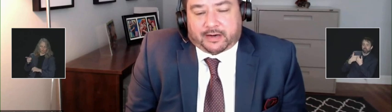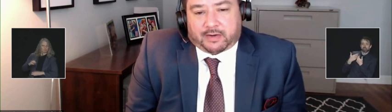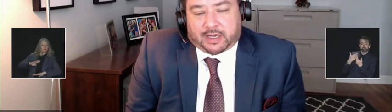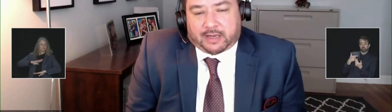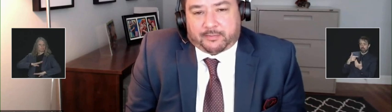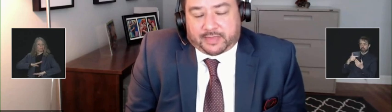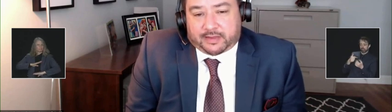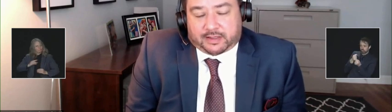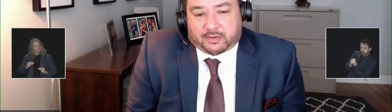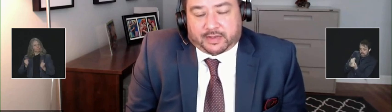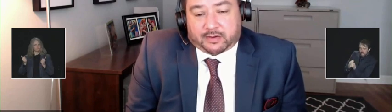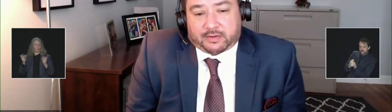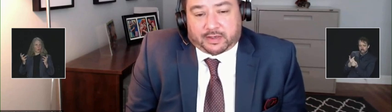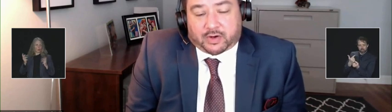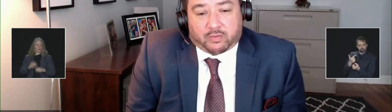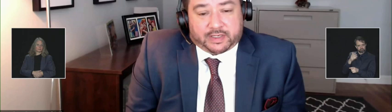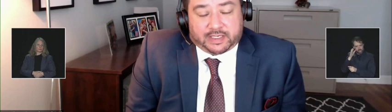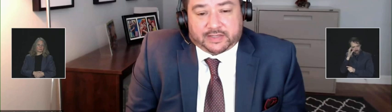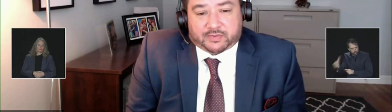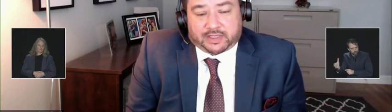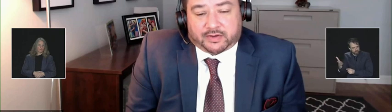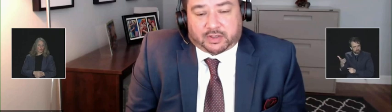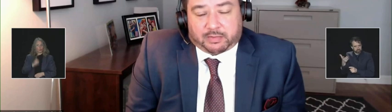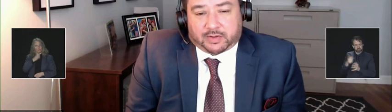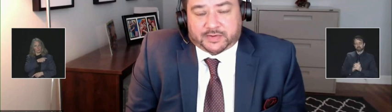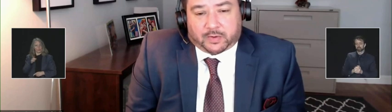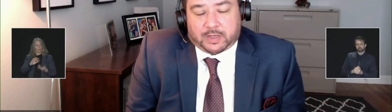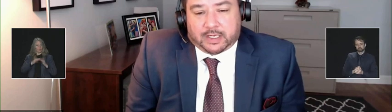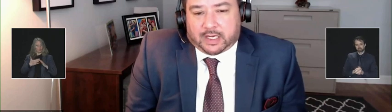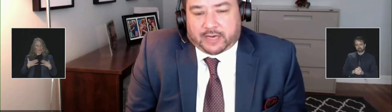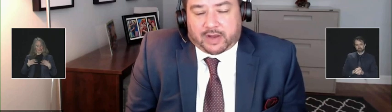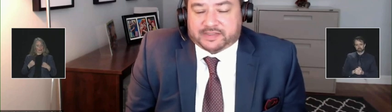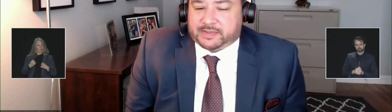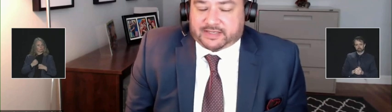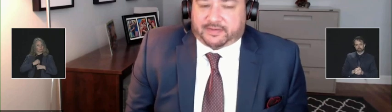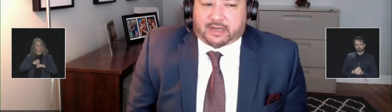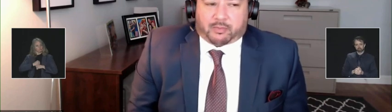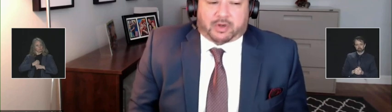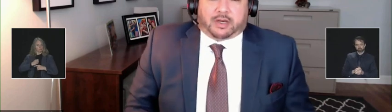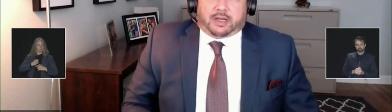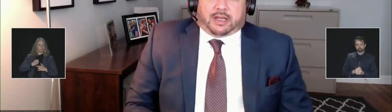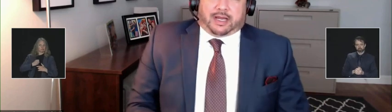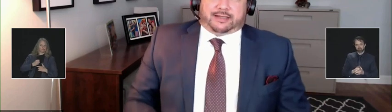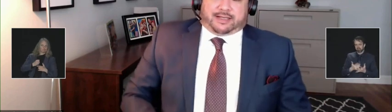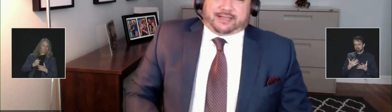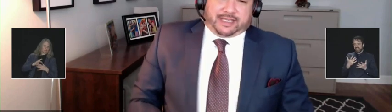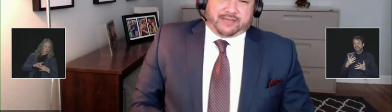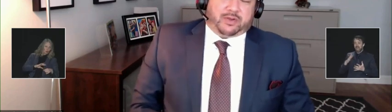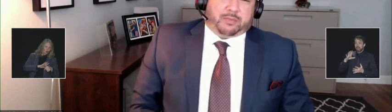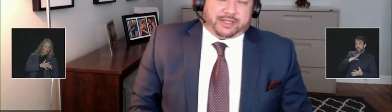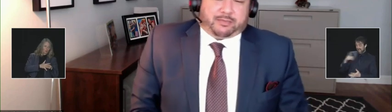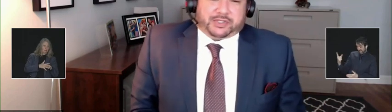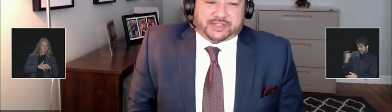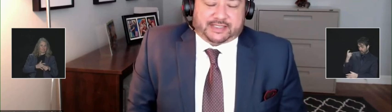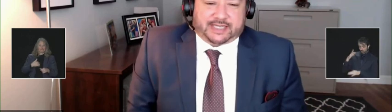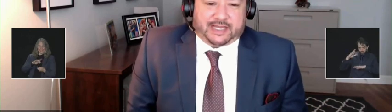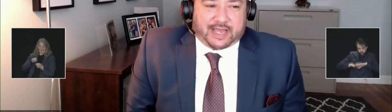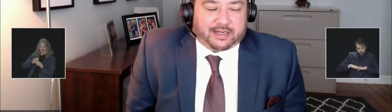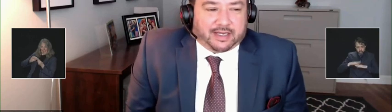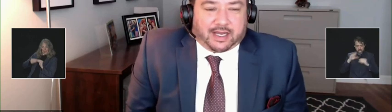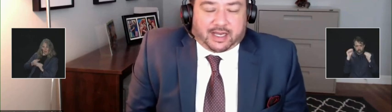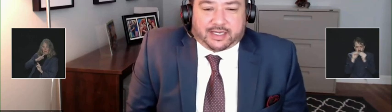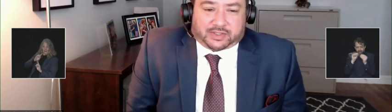their, you know, their COVID needs within their community. So I don't have a specific number to give you, but just to say that